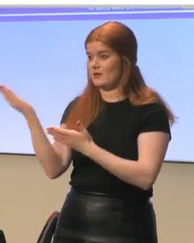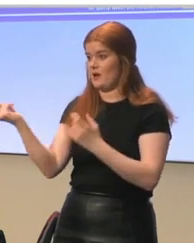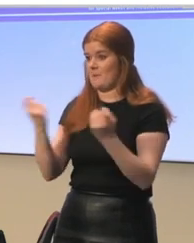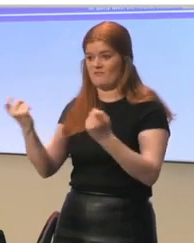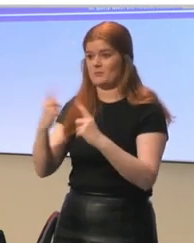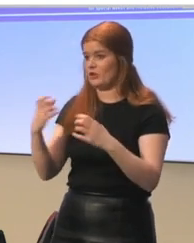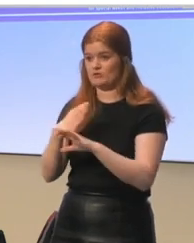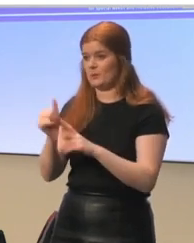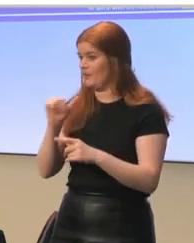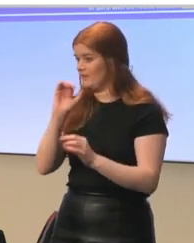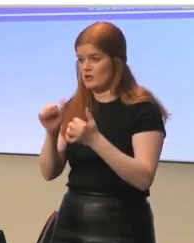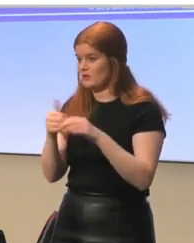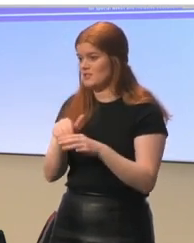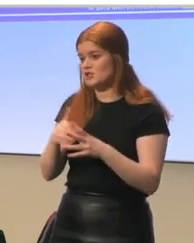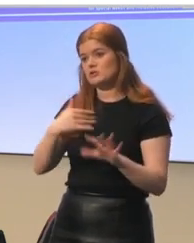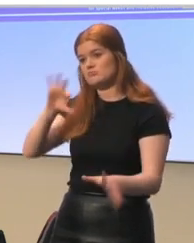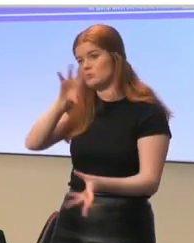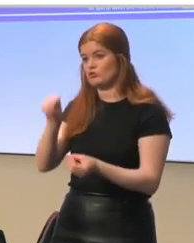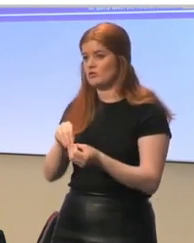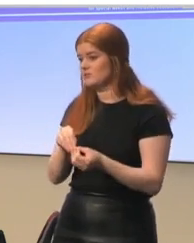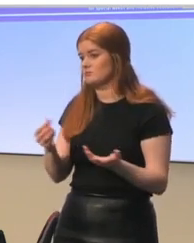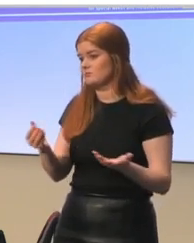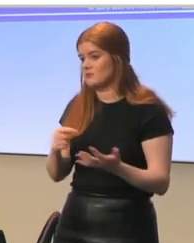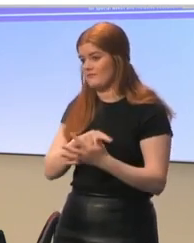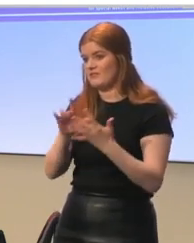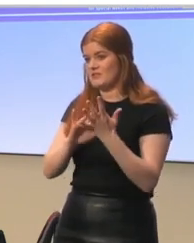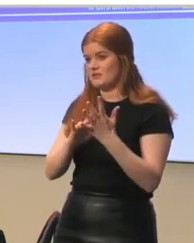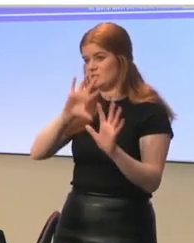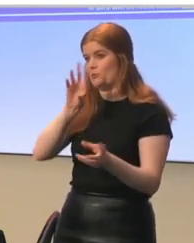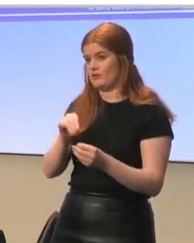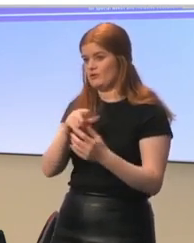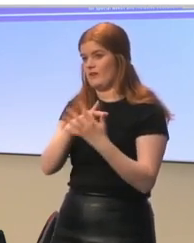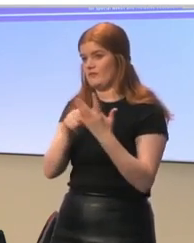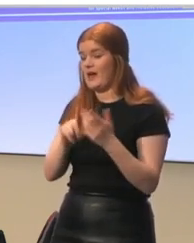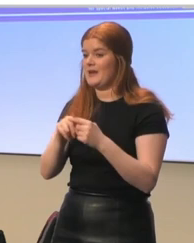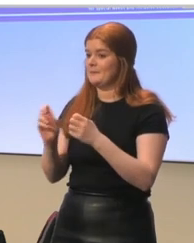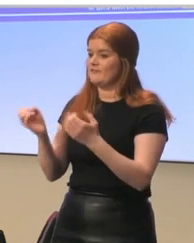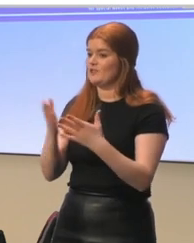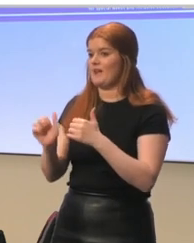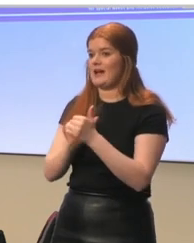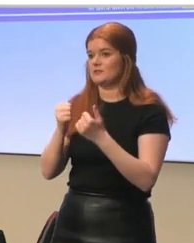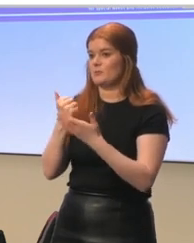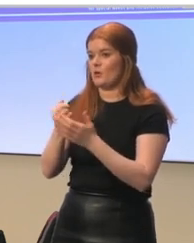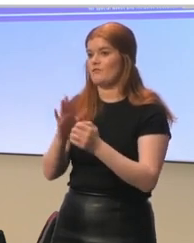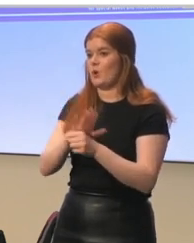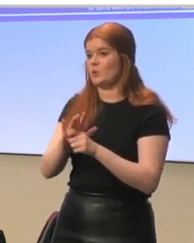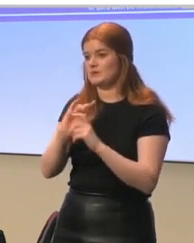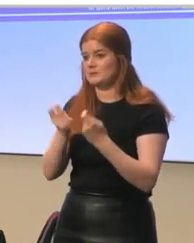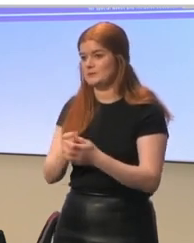not change the content. We just summarized it. Yes, and also provision of active support to local teams.